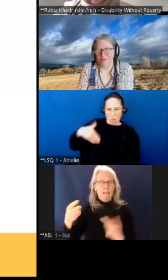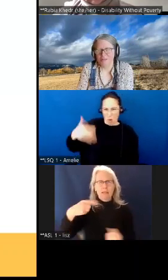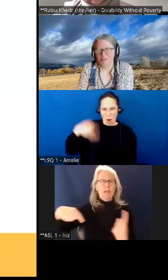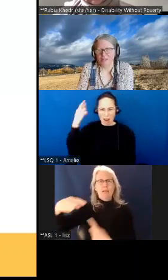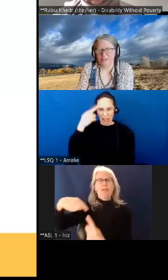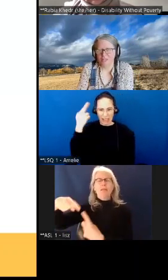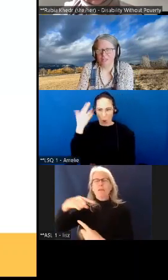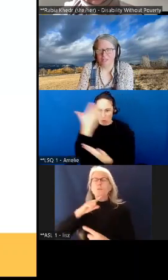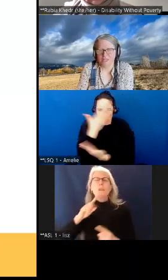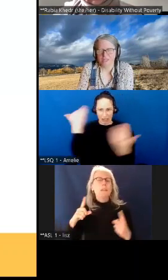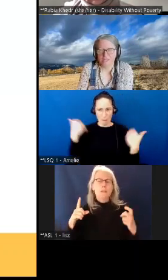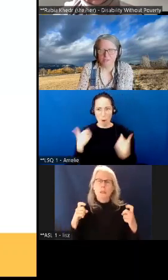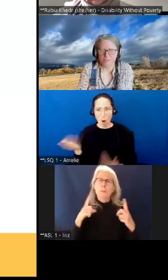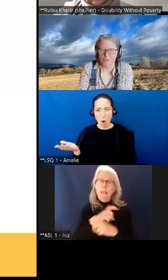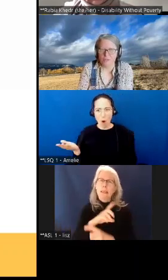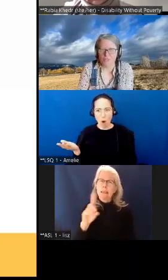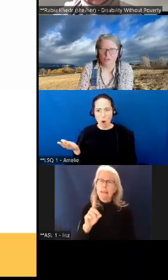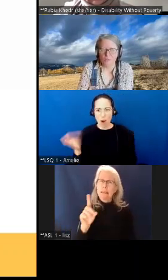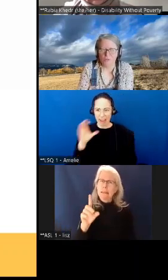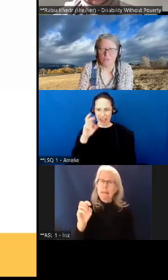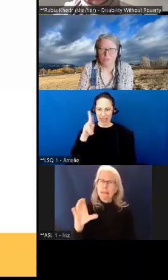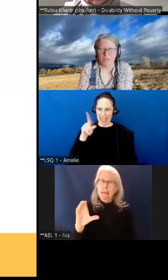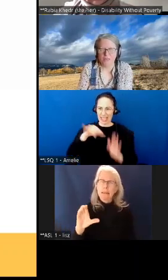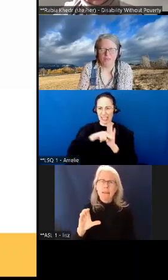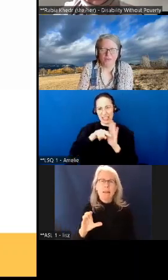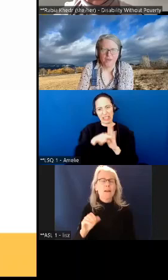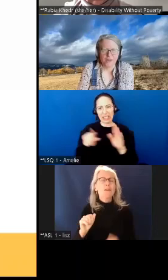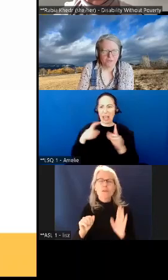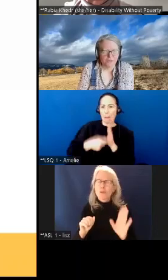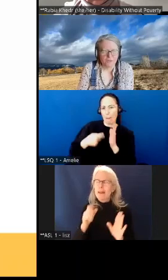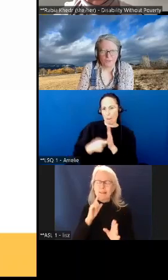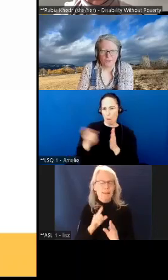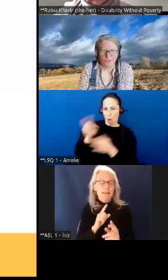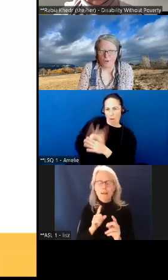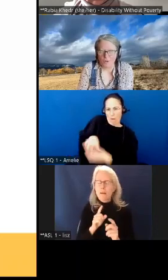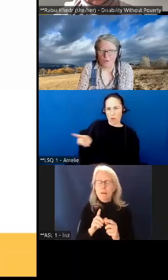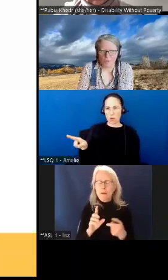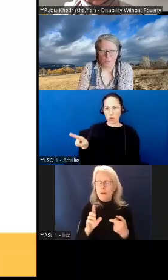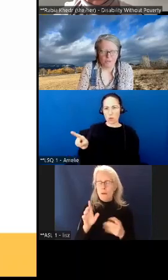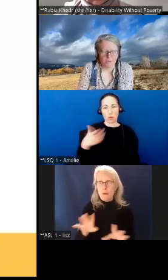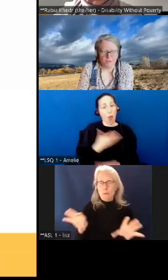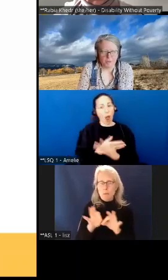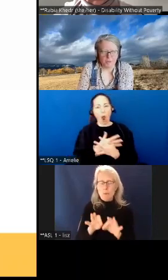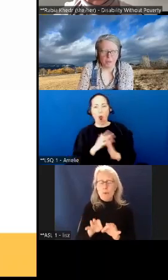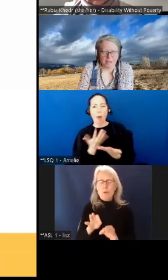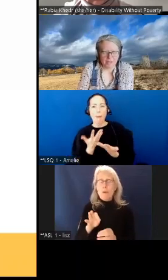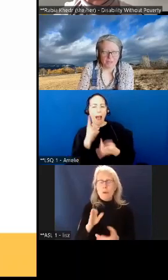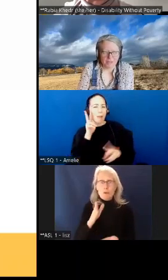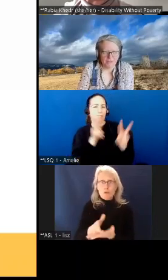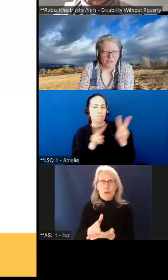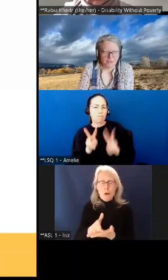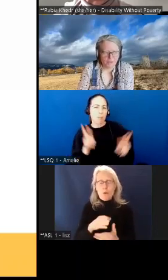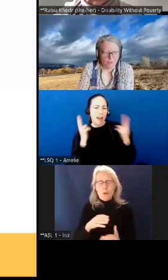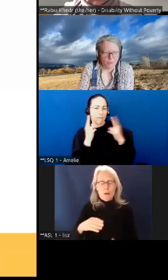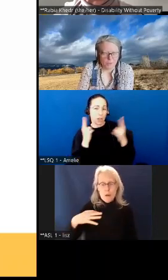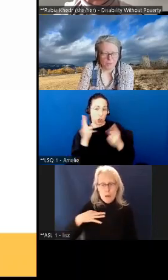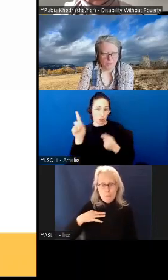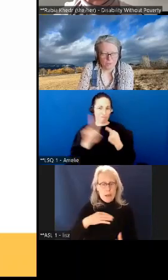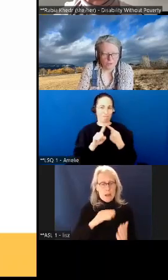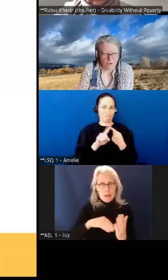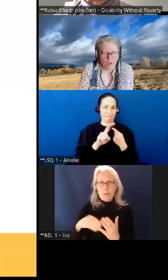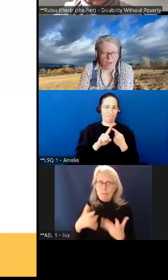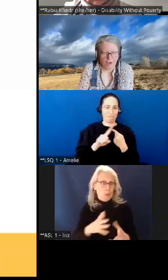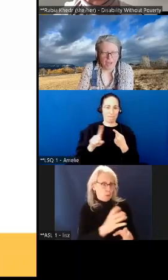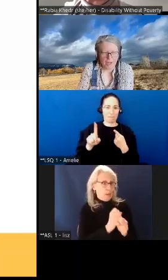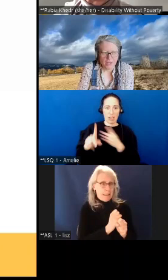a couple of ways to look at this is that put these two points together first of all no more hoops if you've already passed a significant hoop